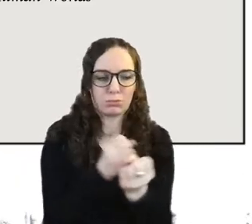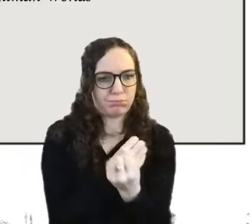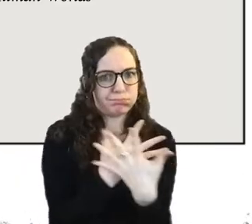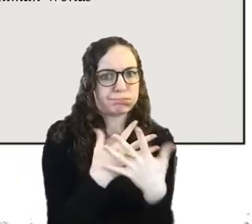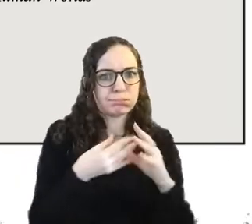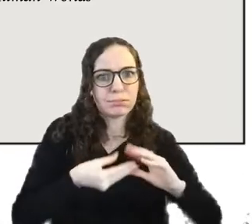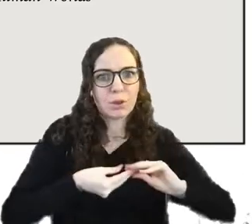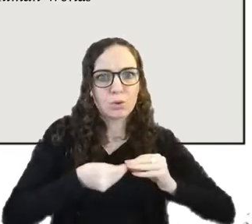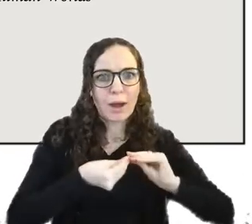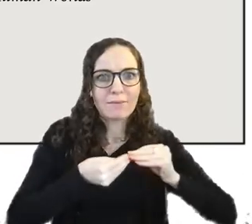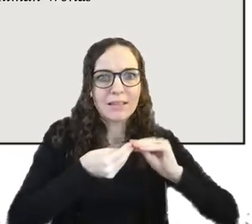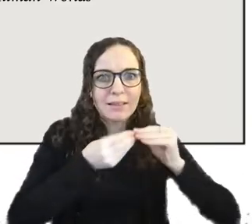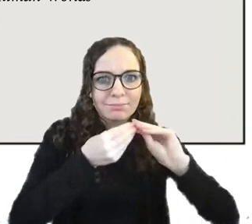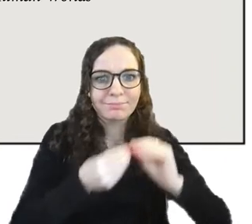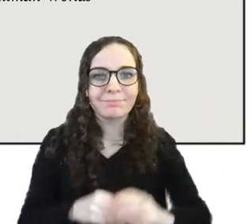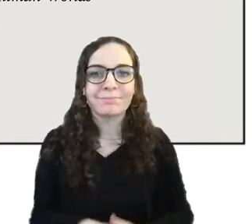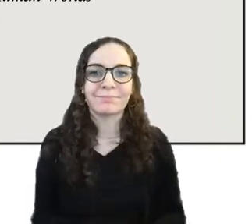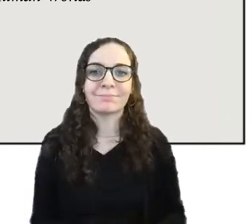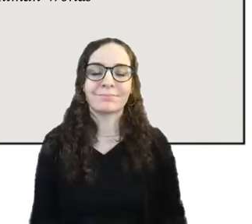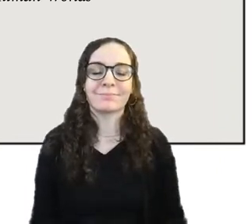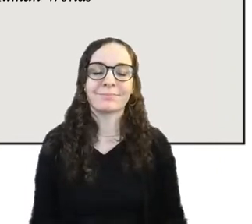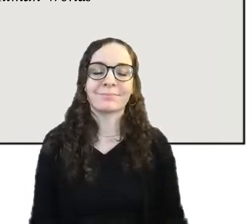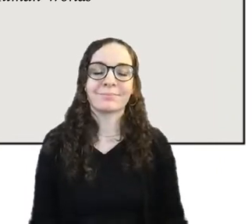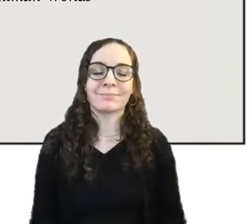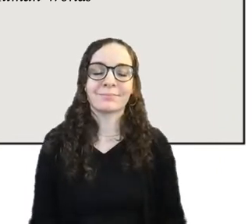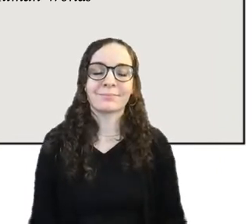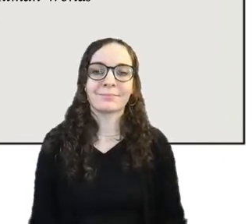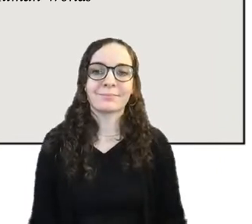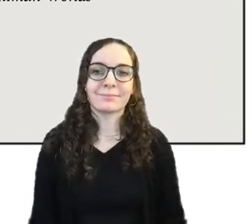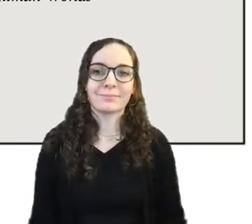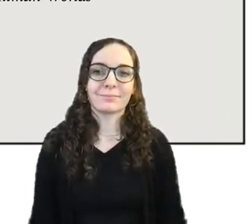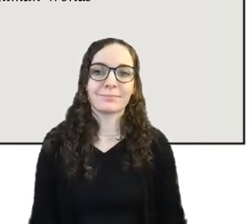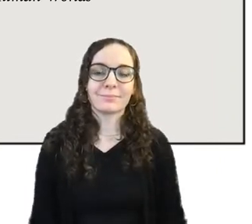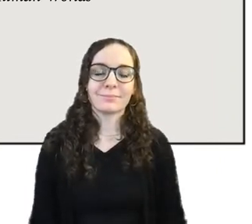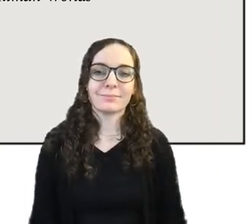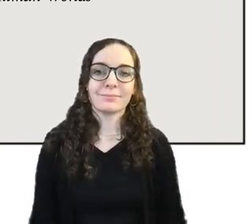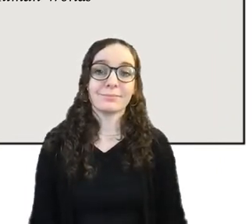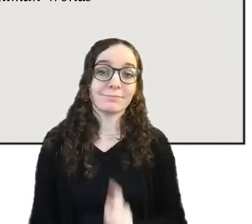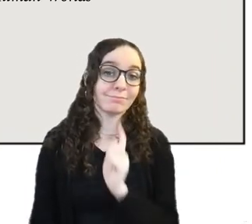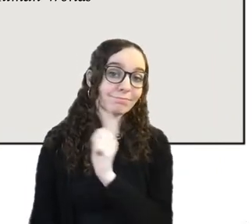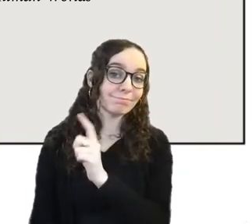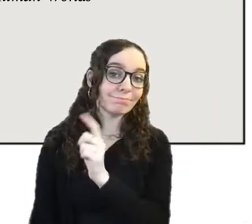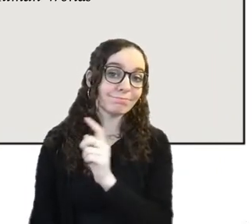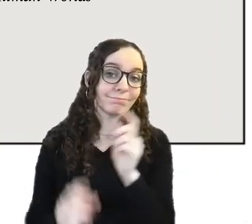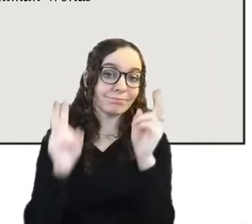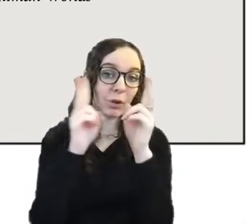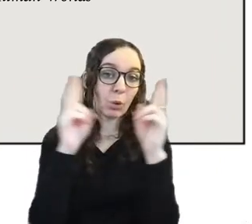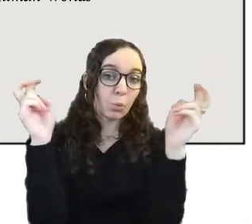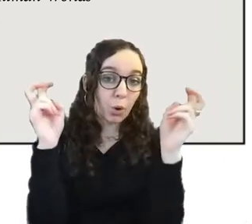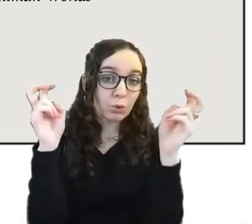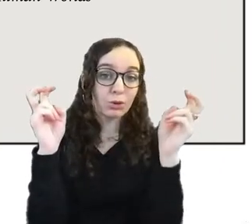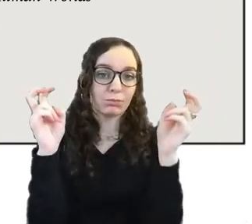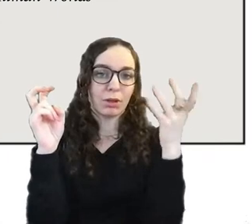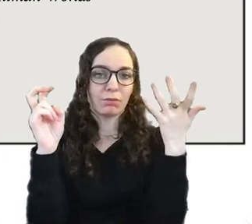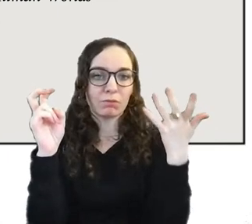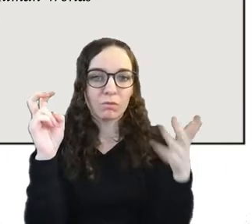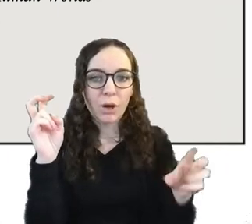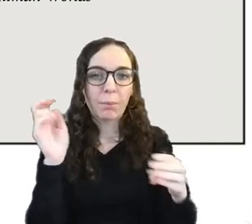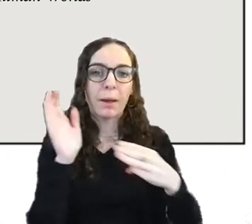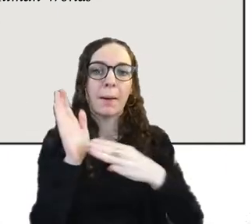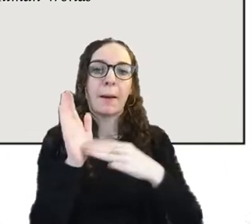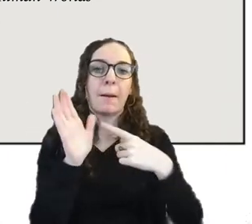crafting so this quote uh from matters of care